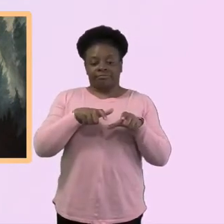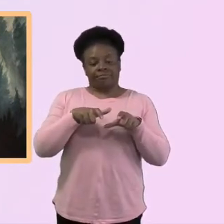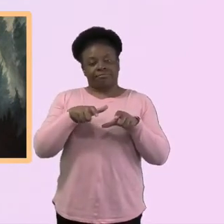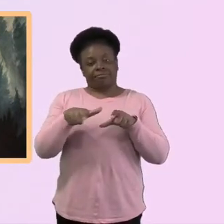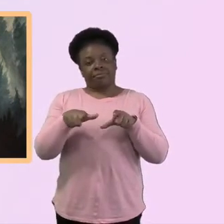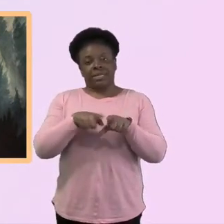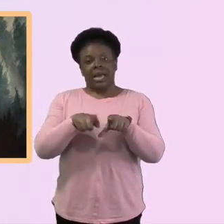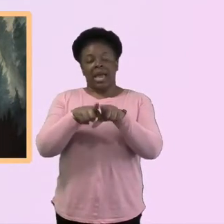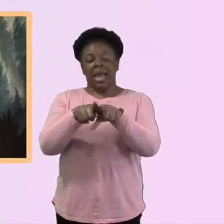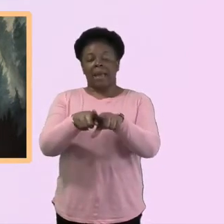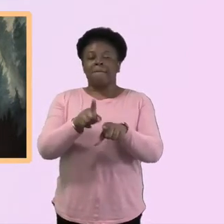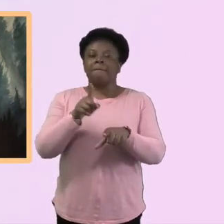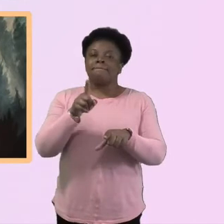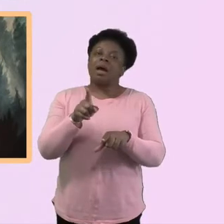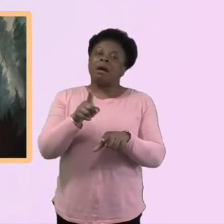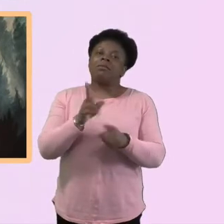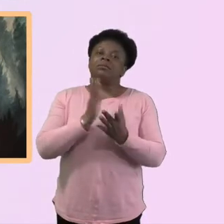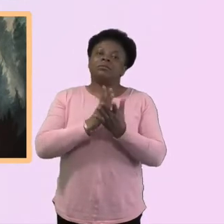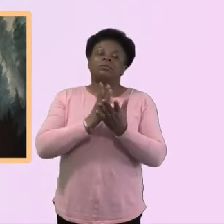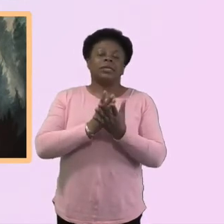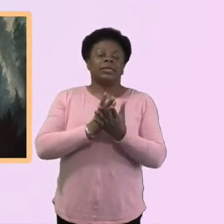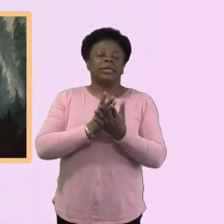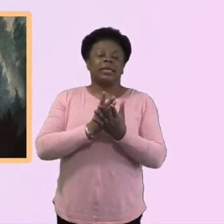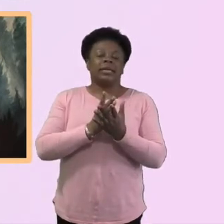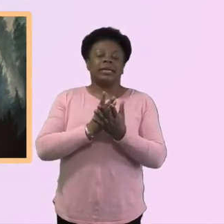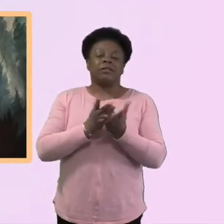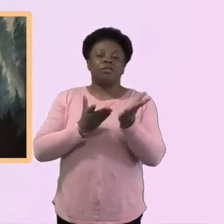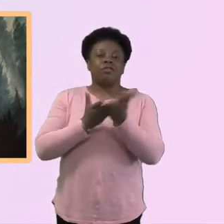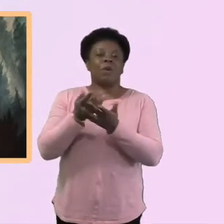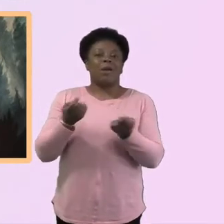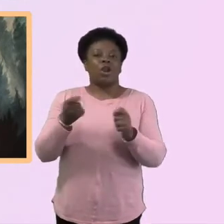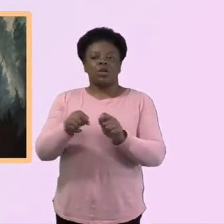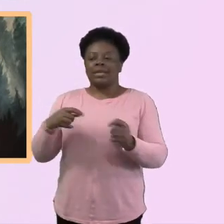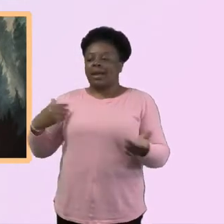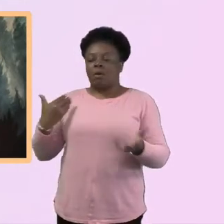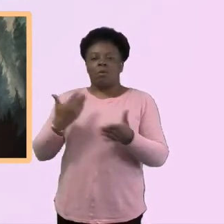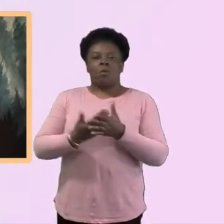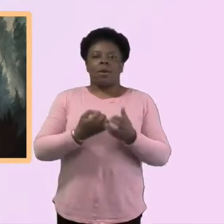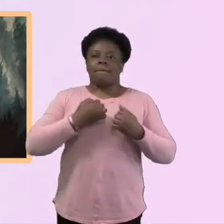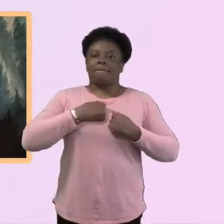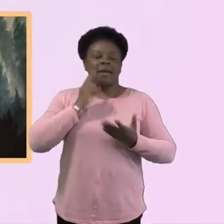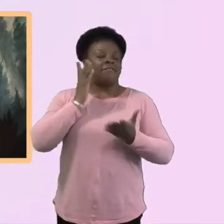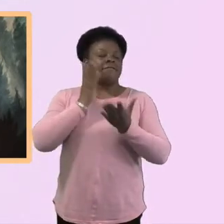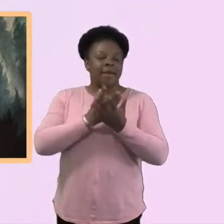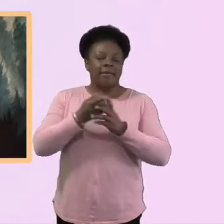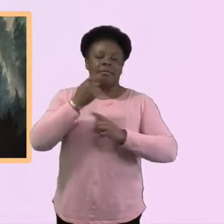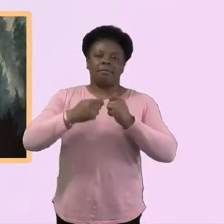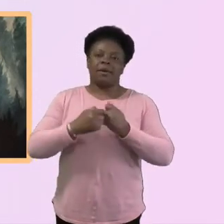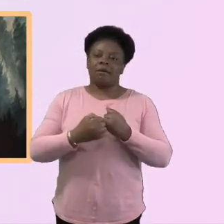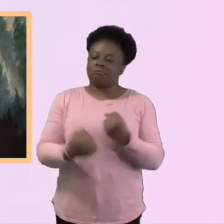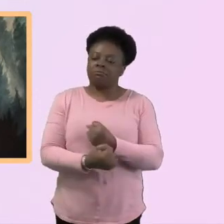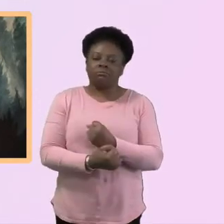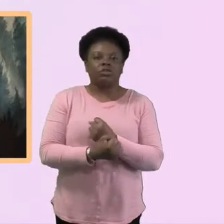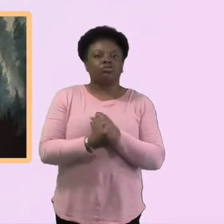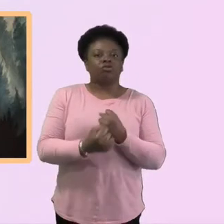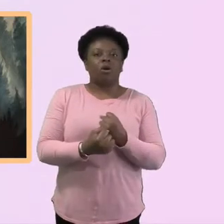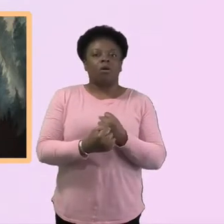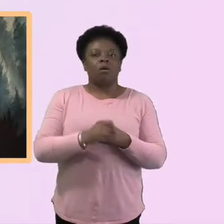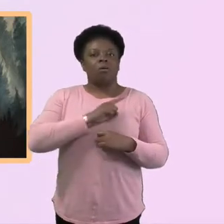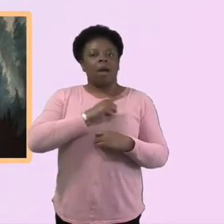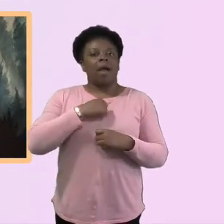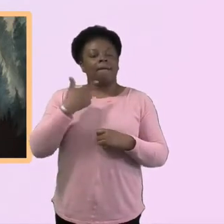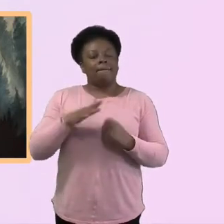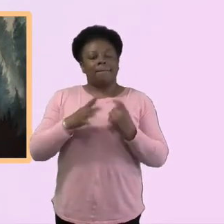has actually like, definitely for me, made my faith a lot stronger. Um, because I've been, you know, because I've been questioning other things.